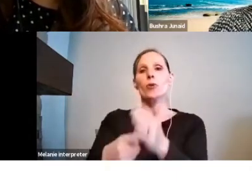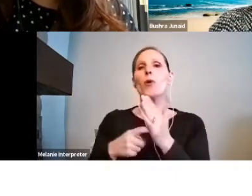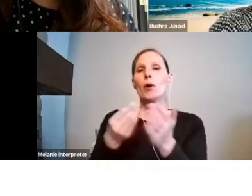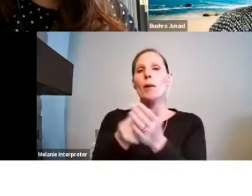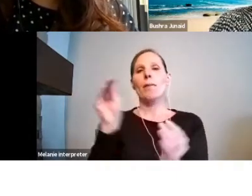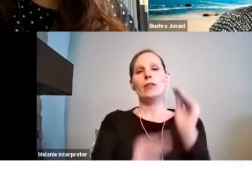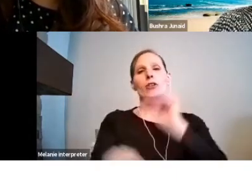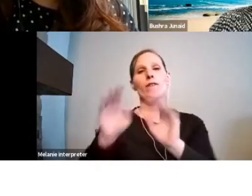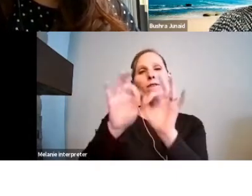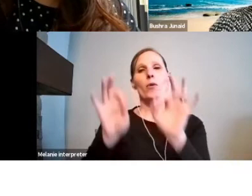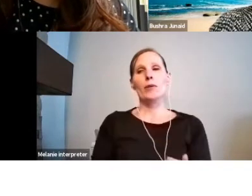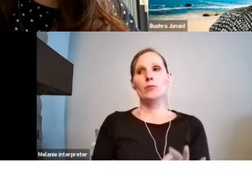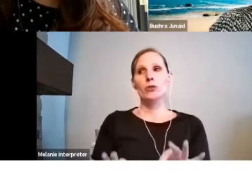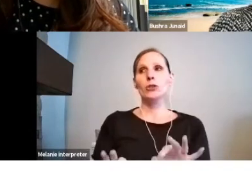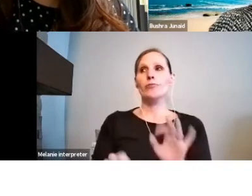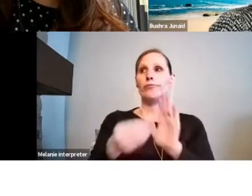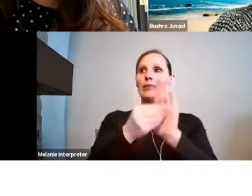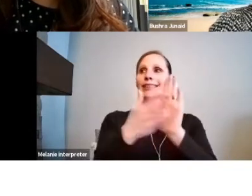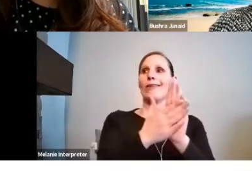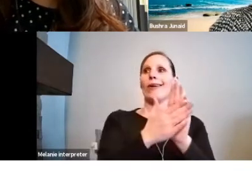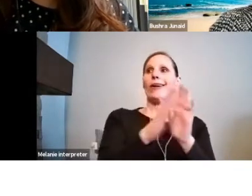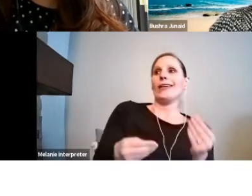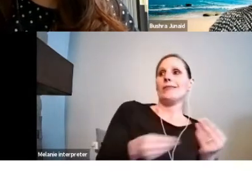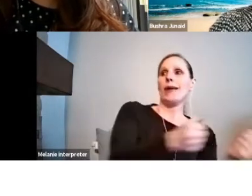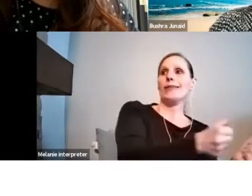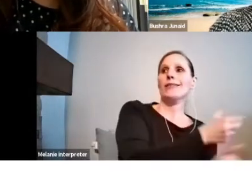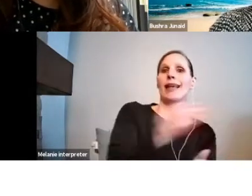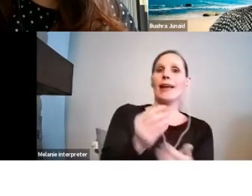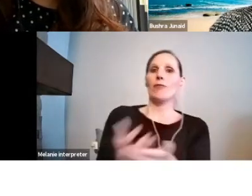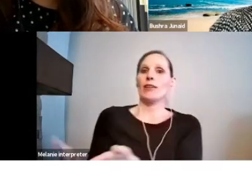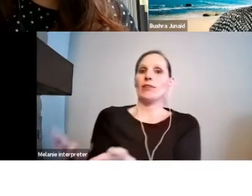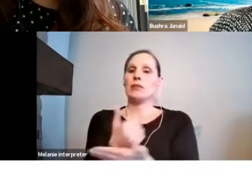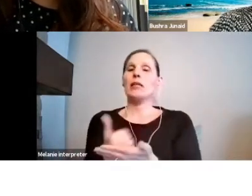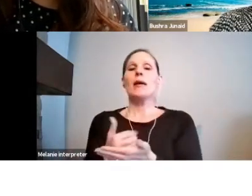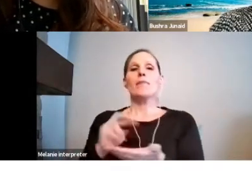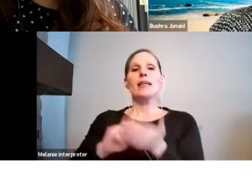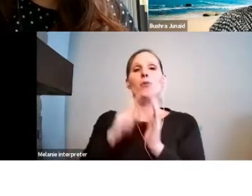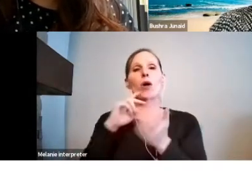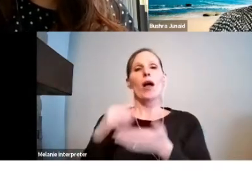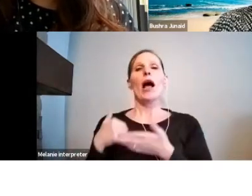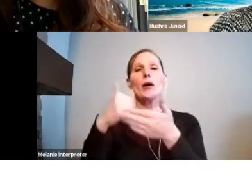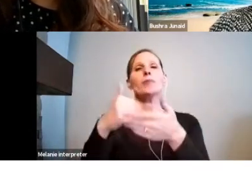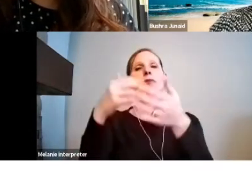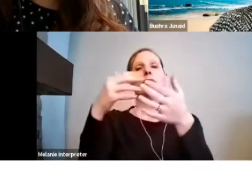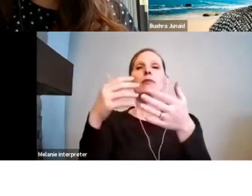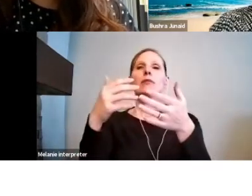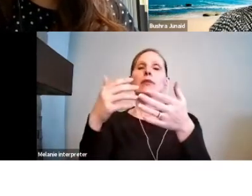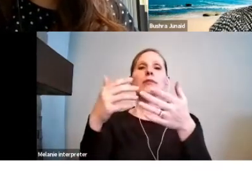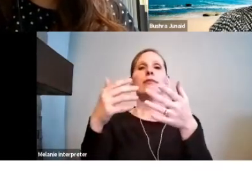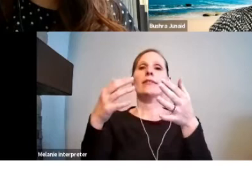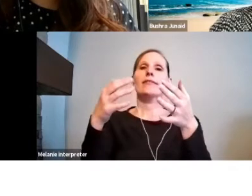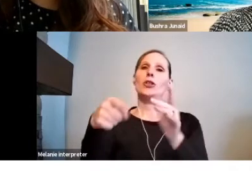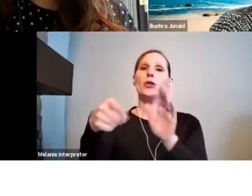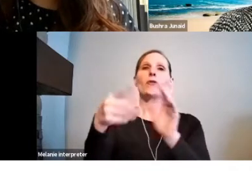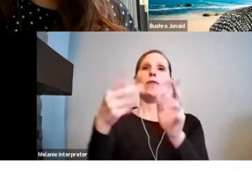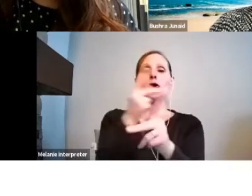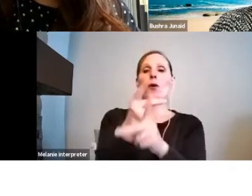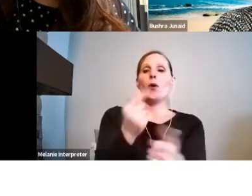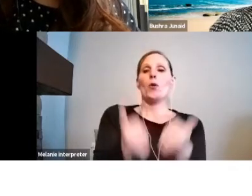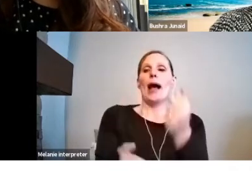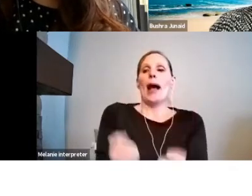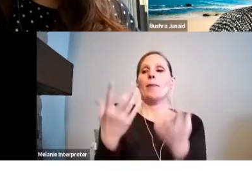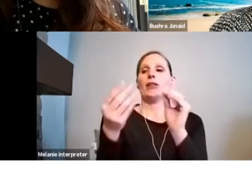expenses and revenues, so this can help you determine the grant amount you will request for the particular program.